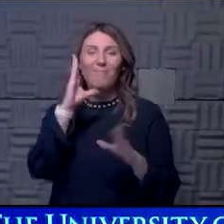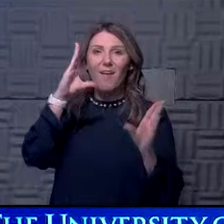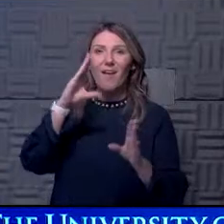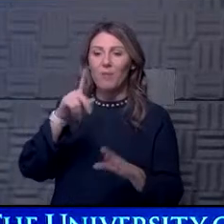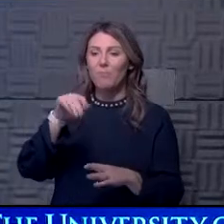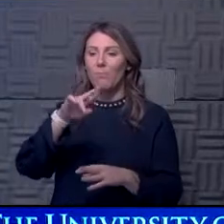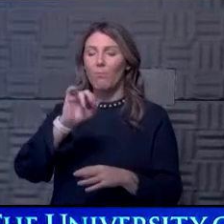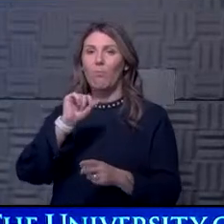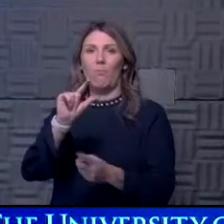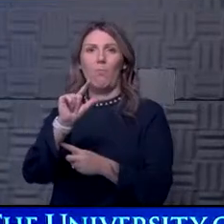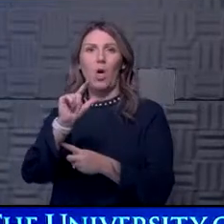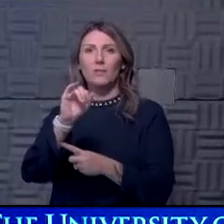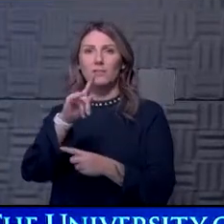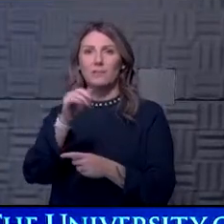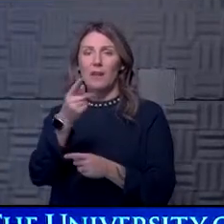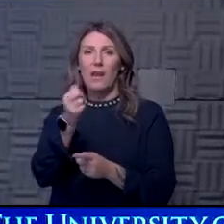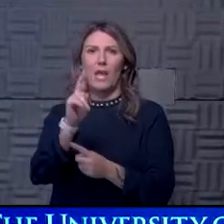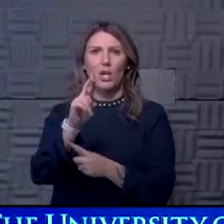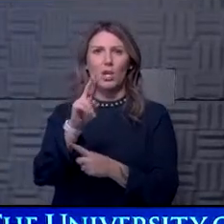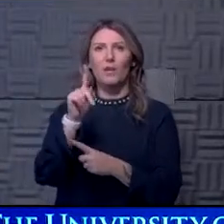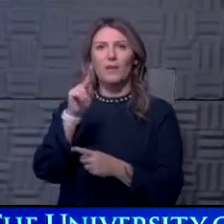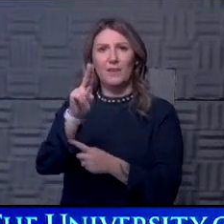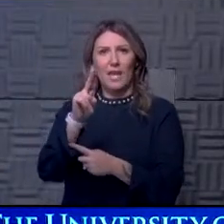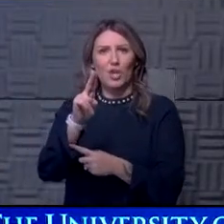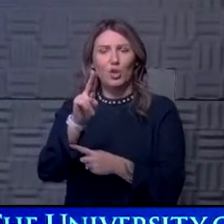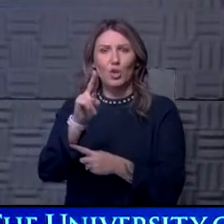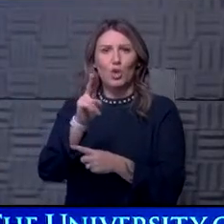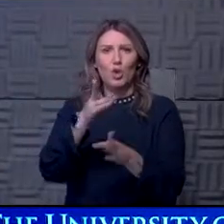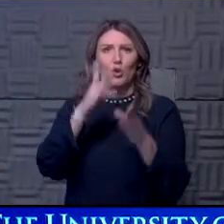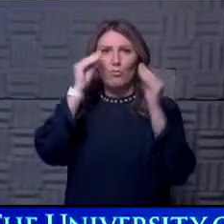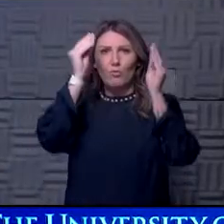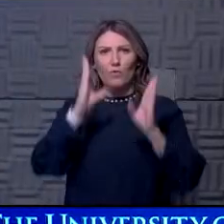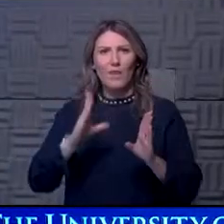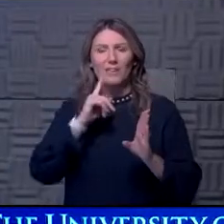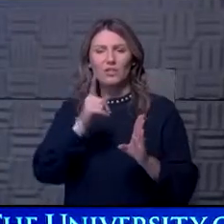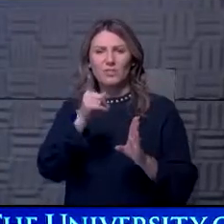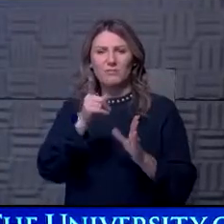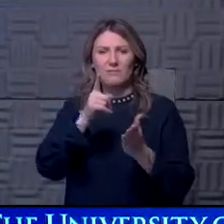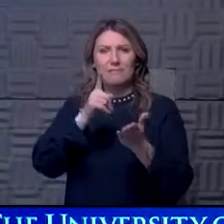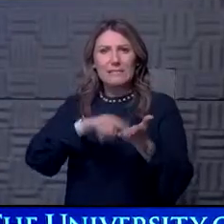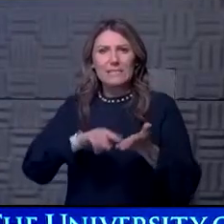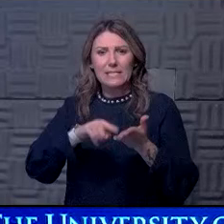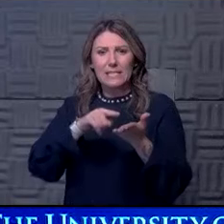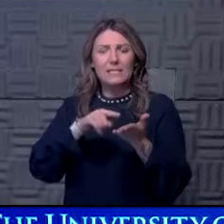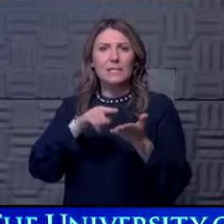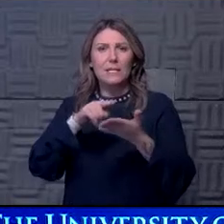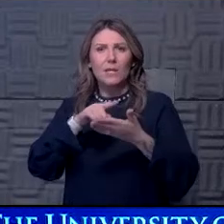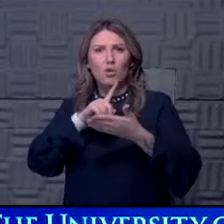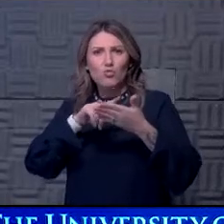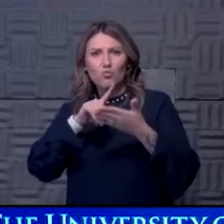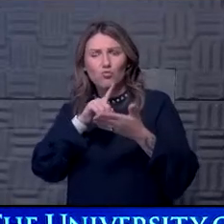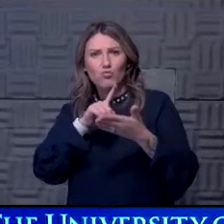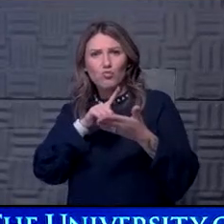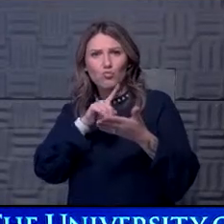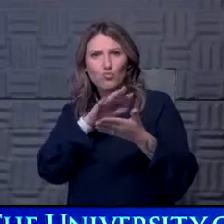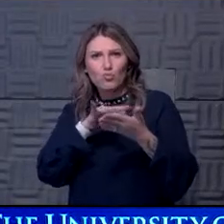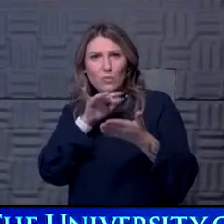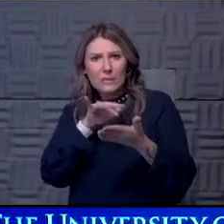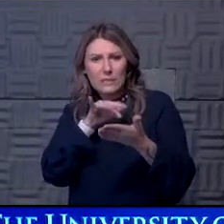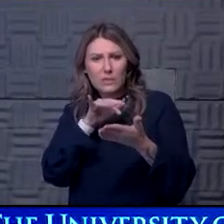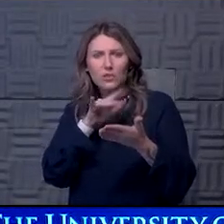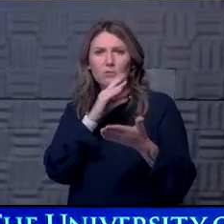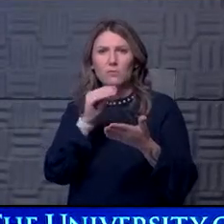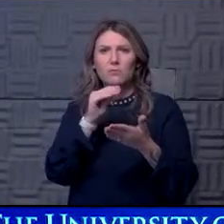says that KU professor Donna Ginther was on national news last night, talking about her research that Kansas did regarding mask